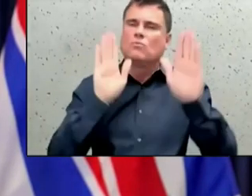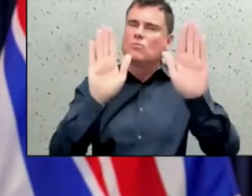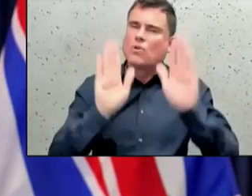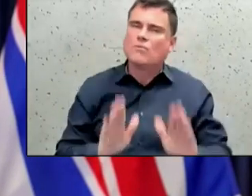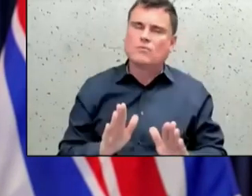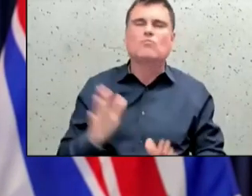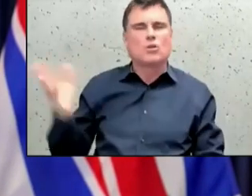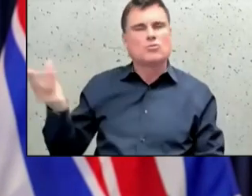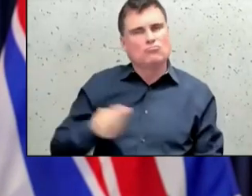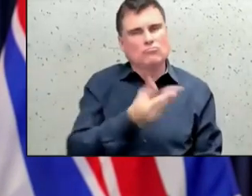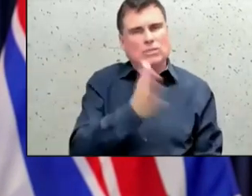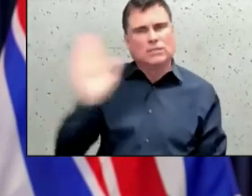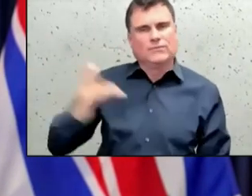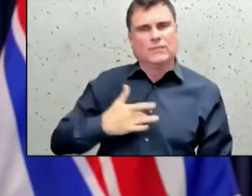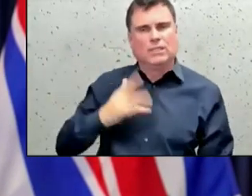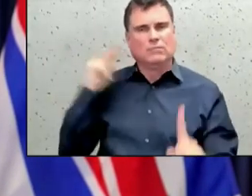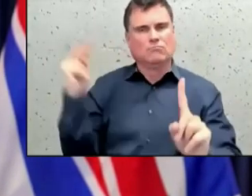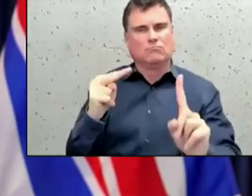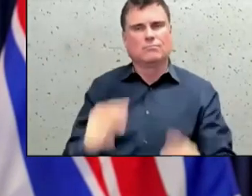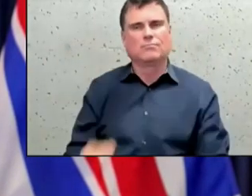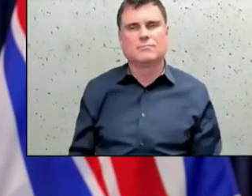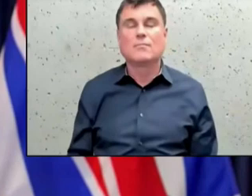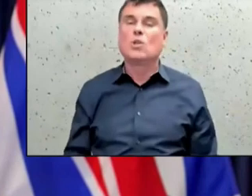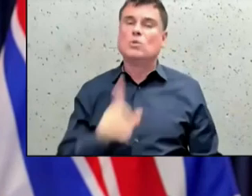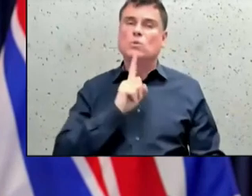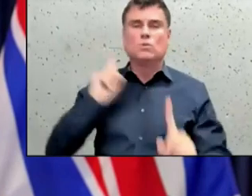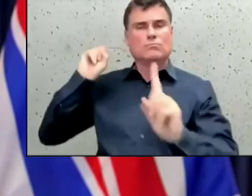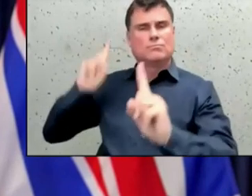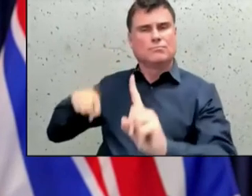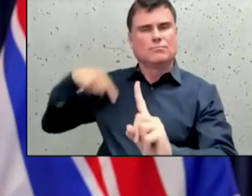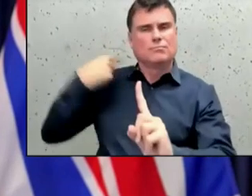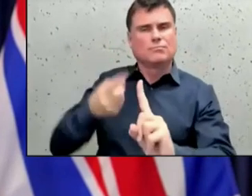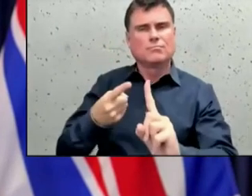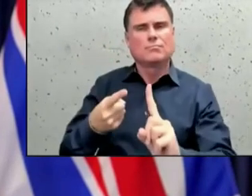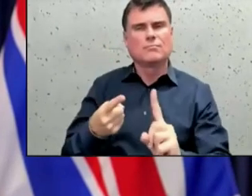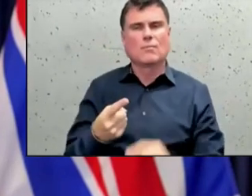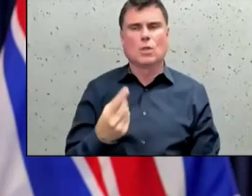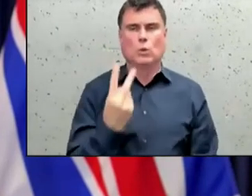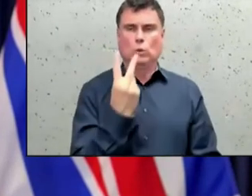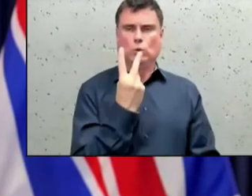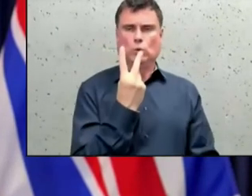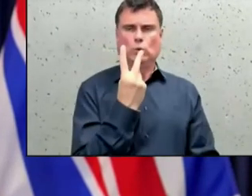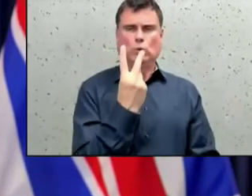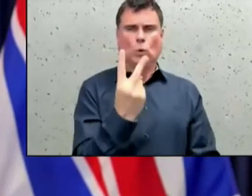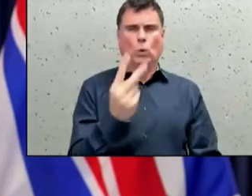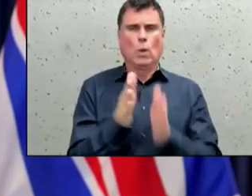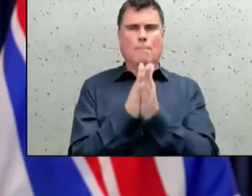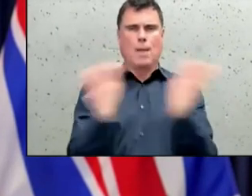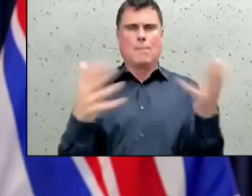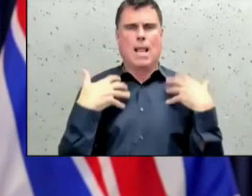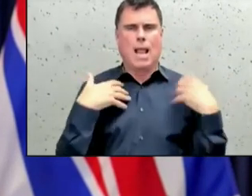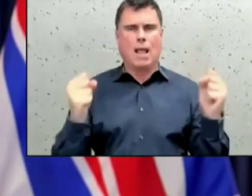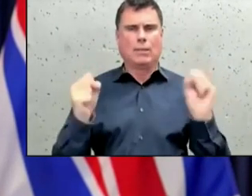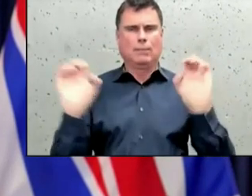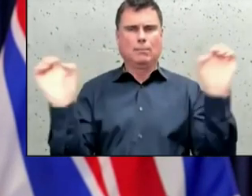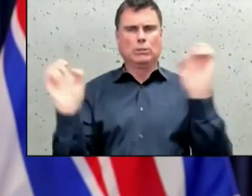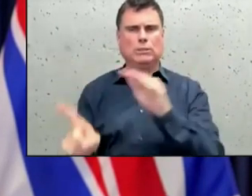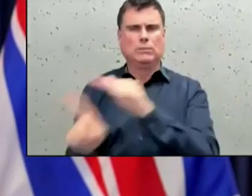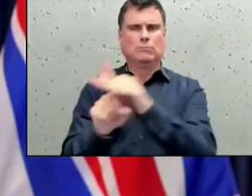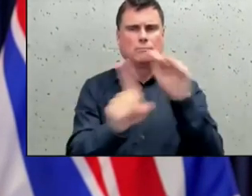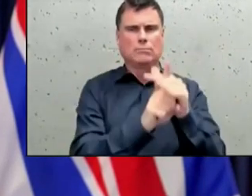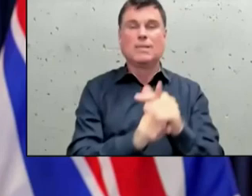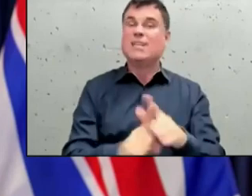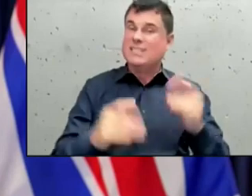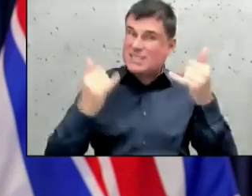surgeries in the two reporting periods during two public health emergencies. And the work of healthcare workers across the